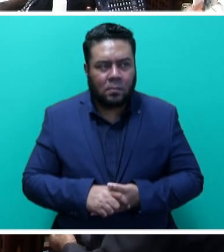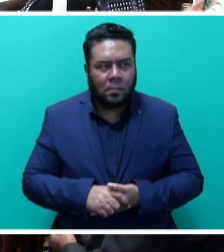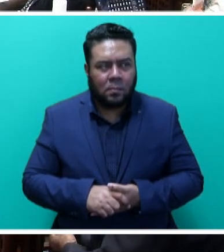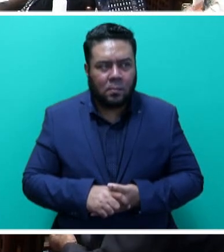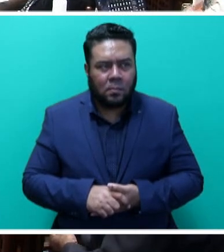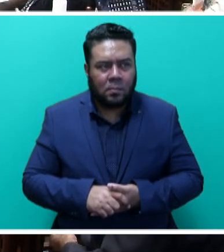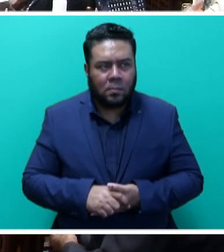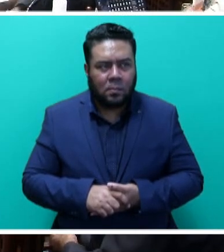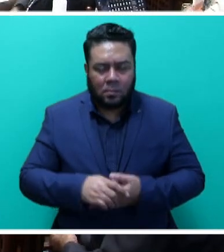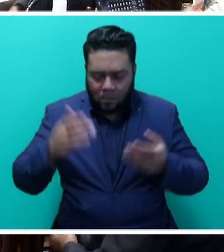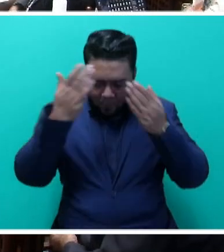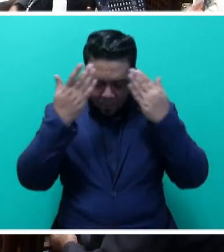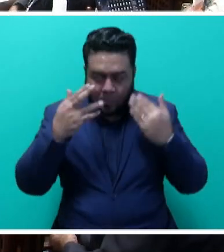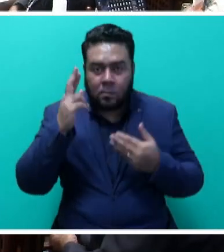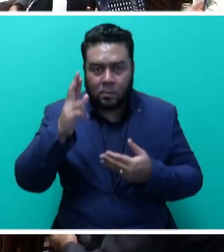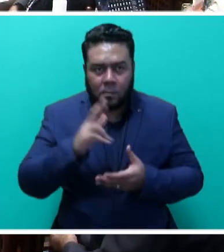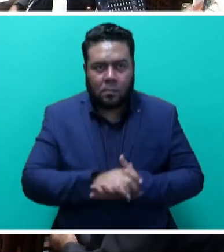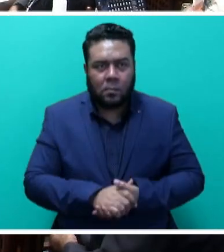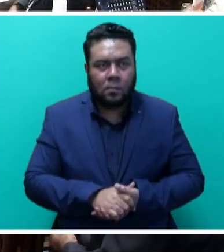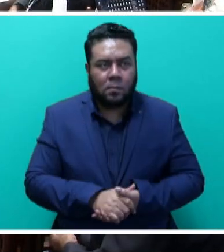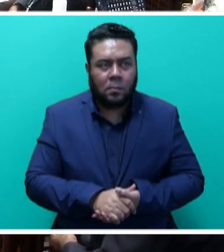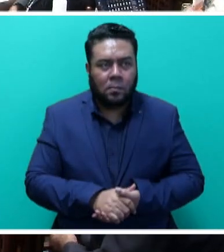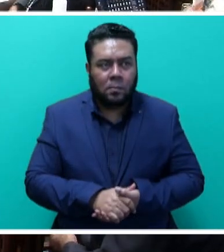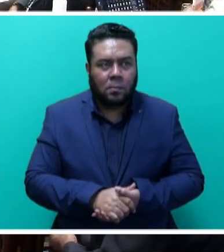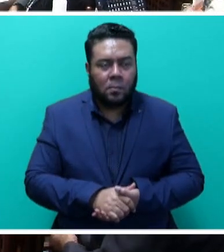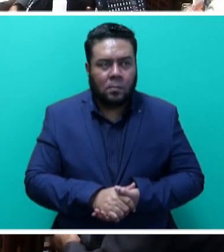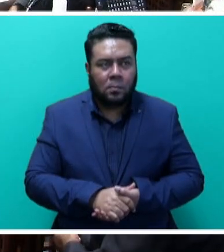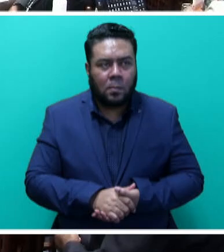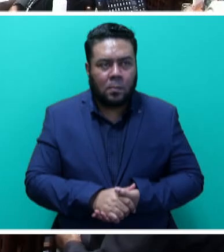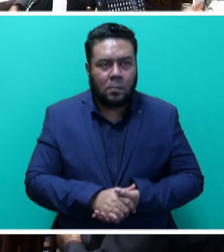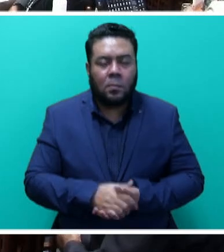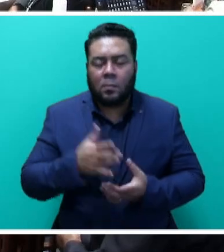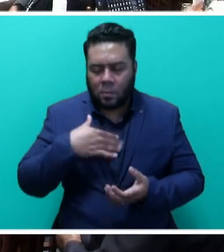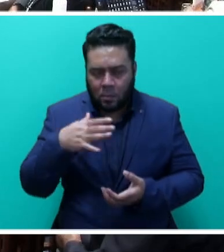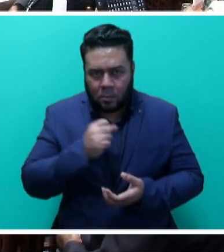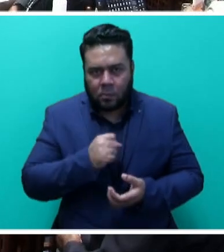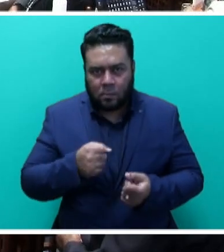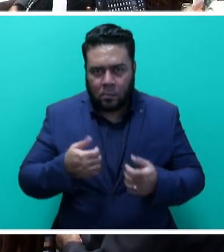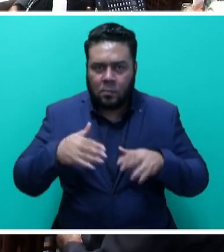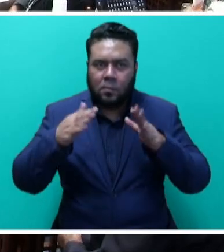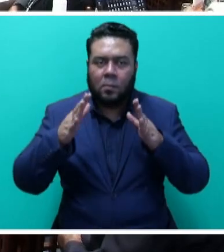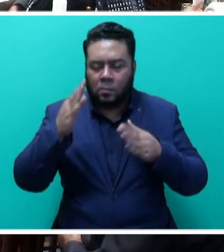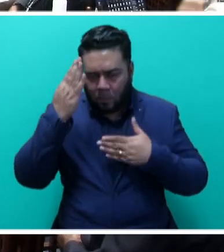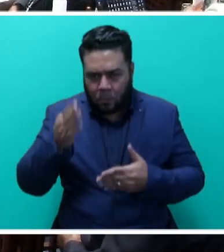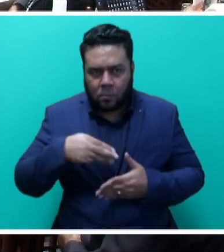Mr. Speaker, I must applaud the Honourable Member